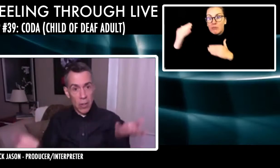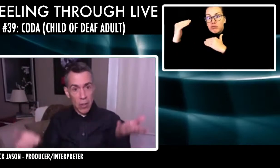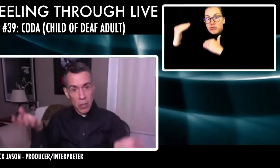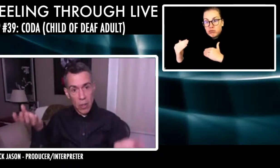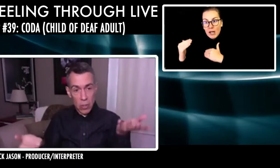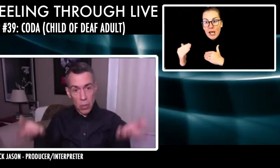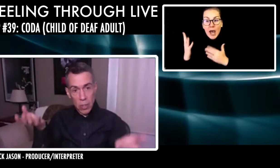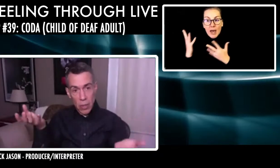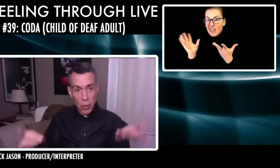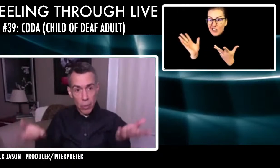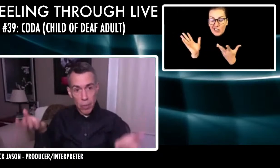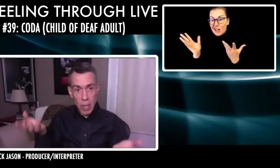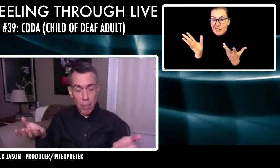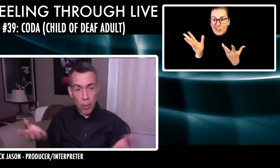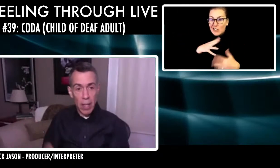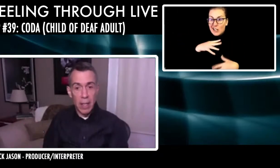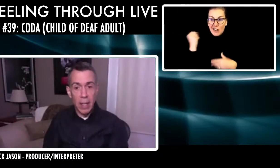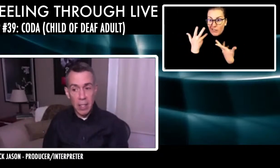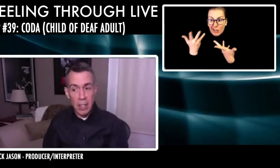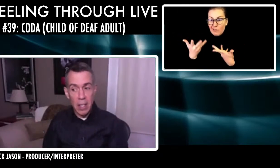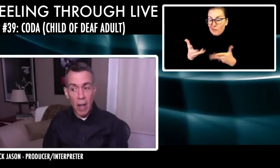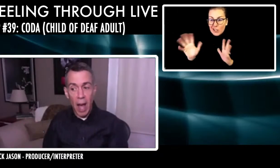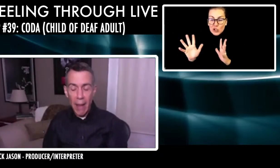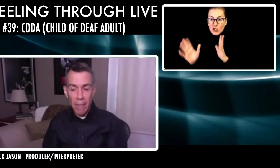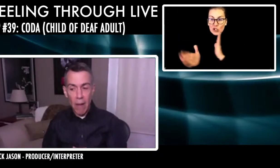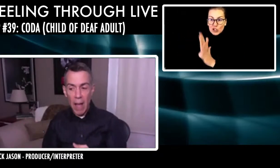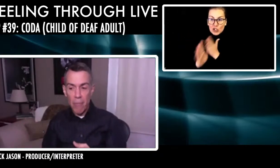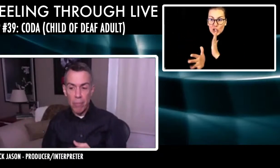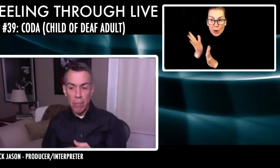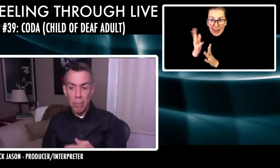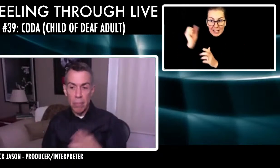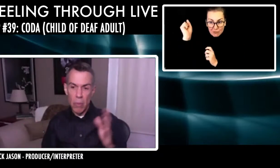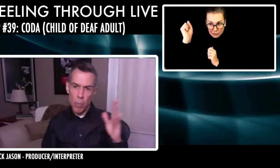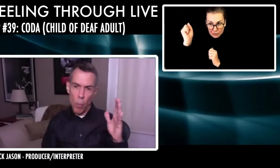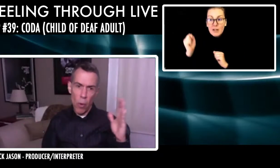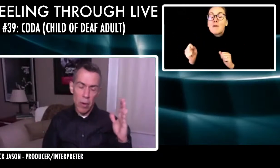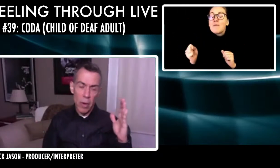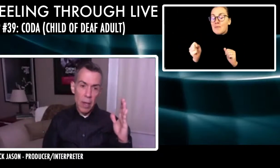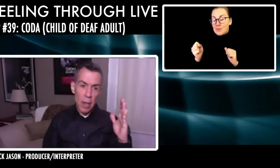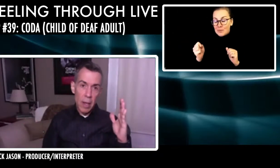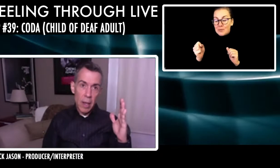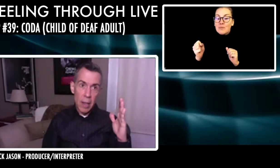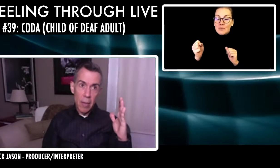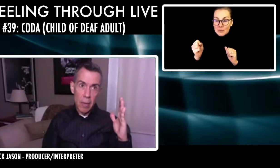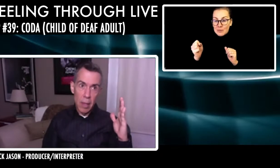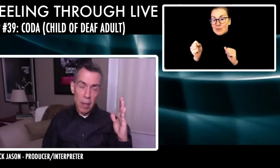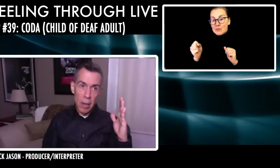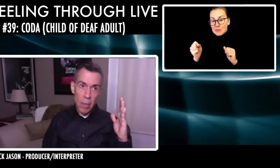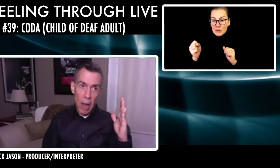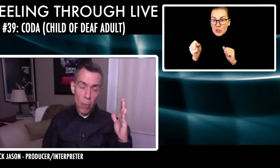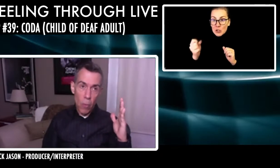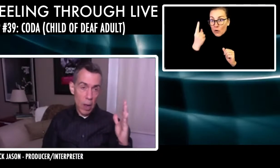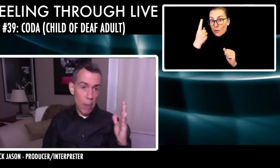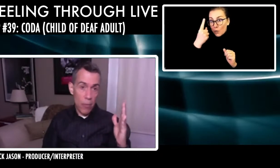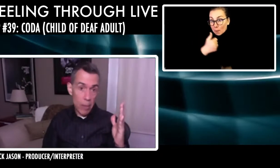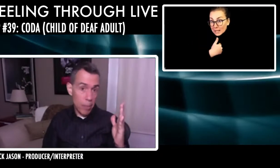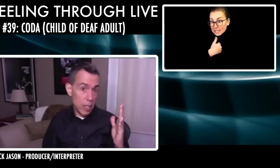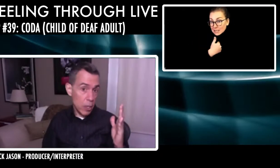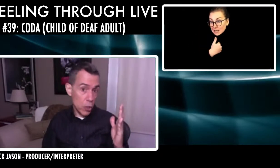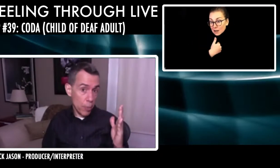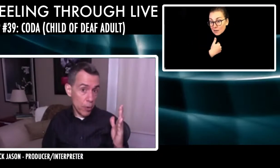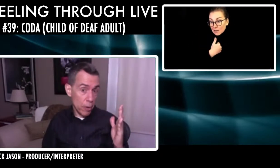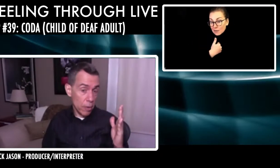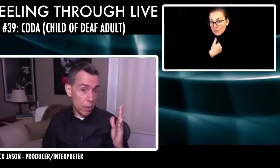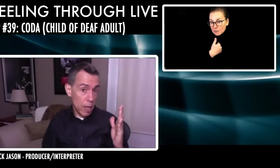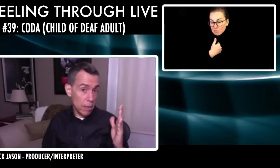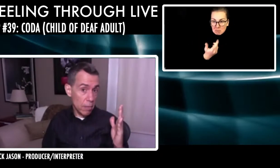there, there's those two different groups of people and it's an, I, I was more the, I, you know, I'm fine being